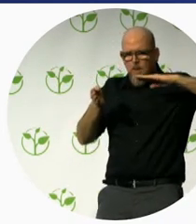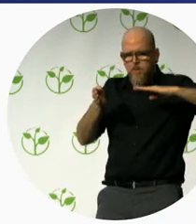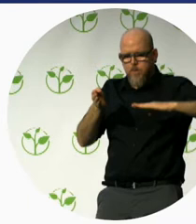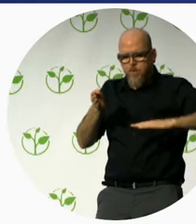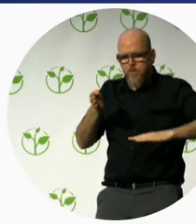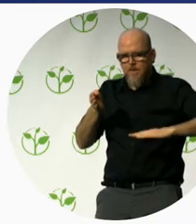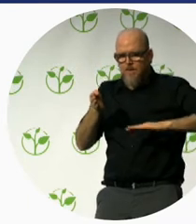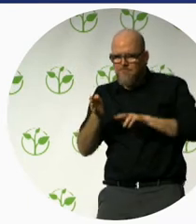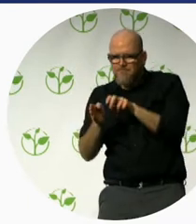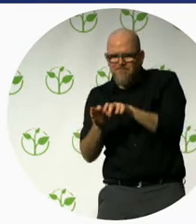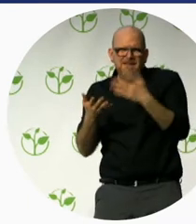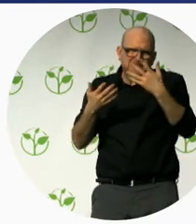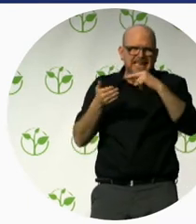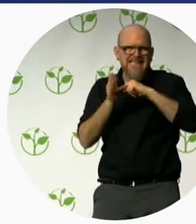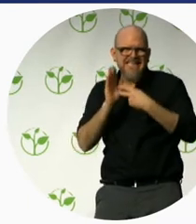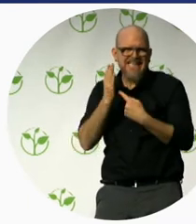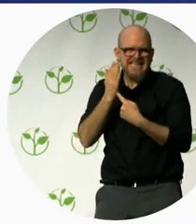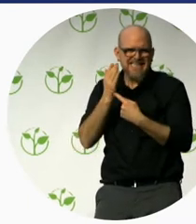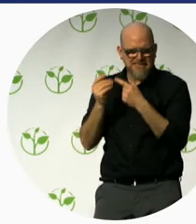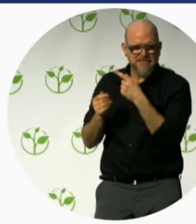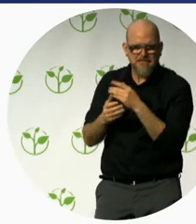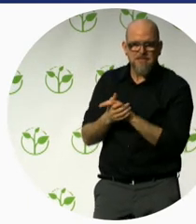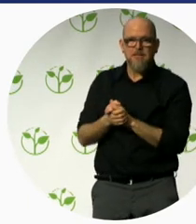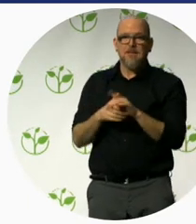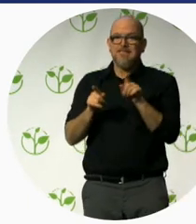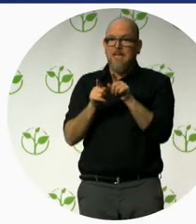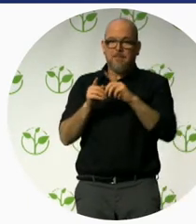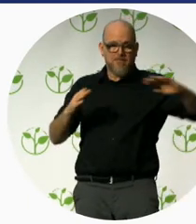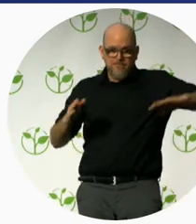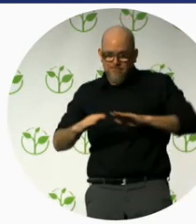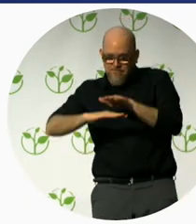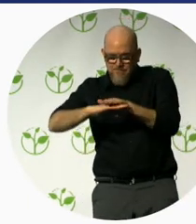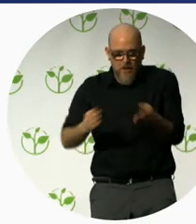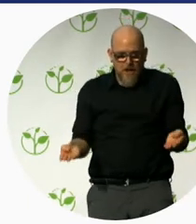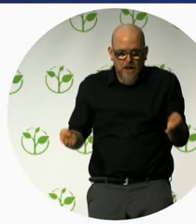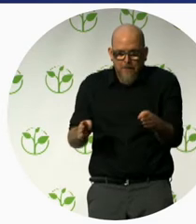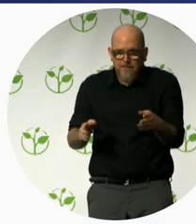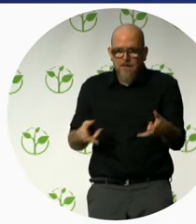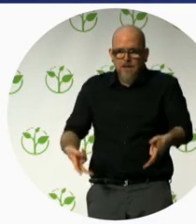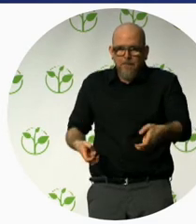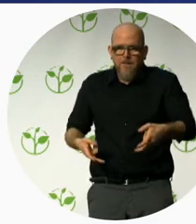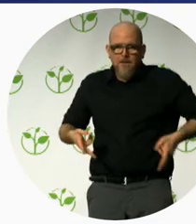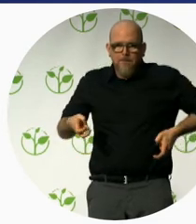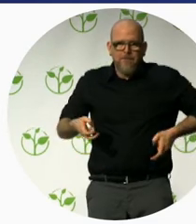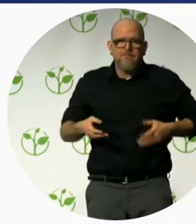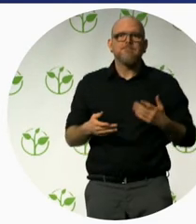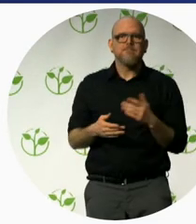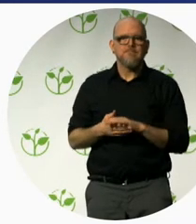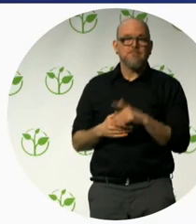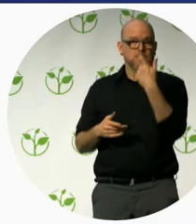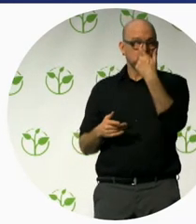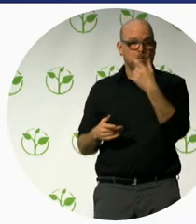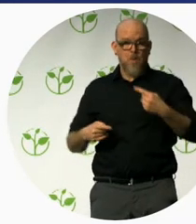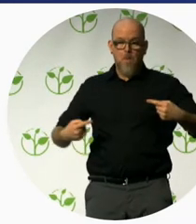wheelchair is fixed fixed to the lift which by means of the two motors move it and position it